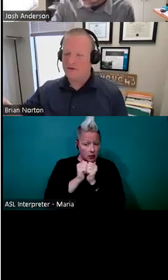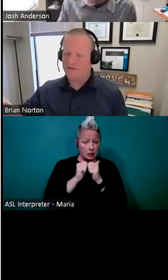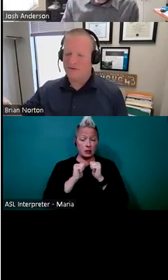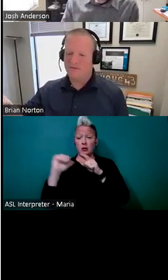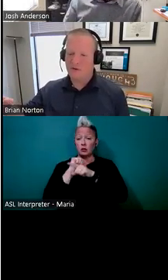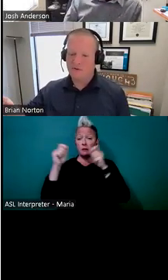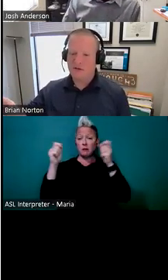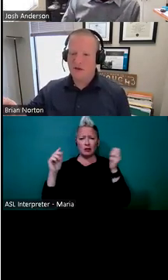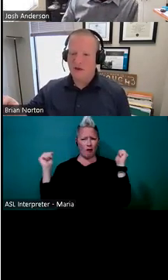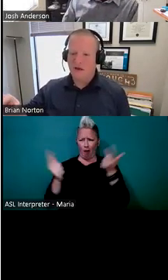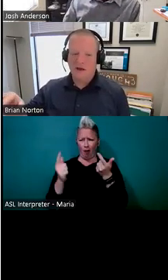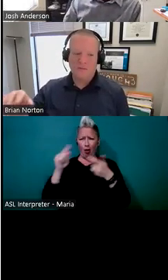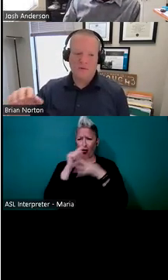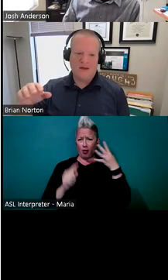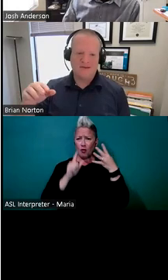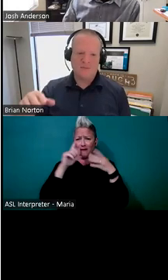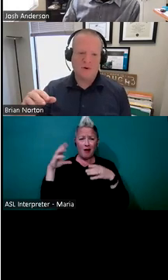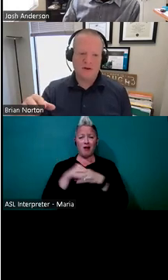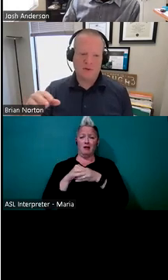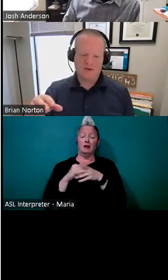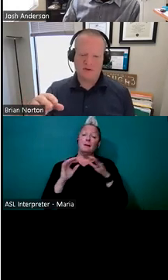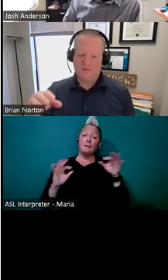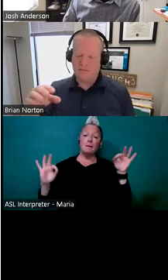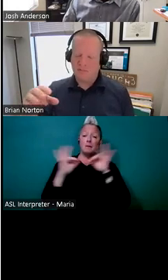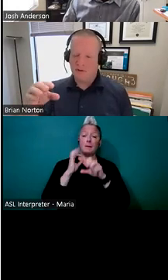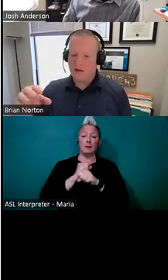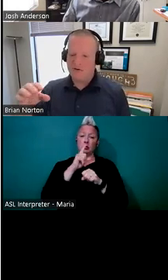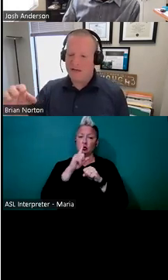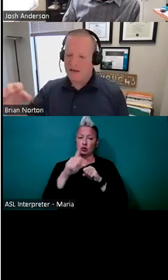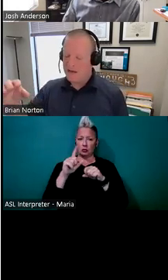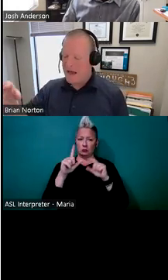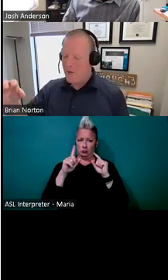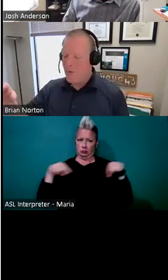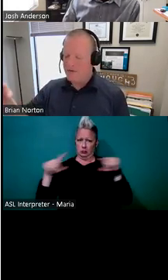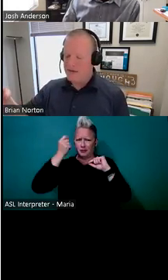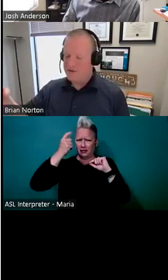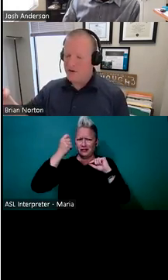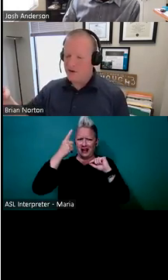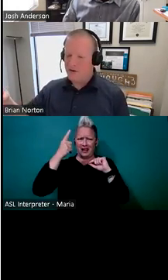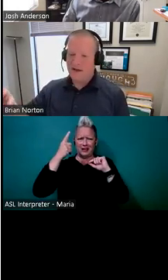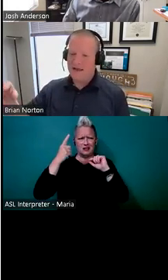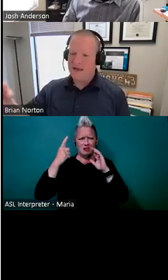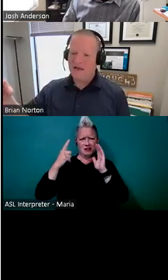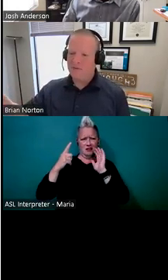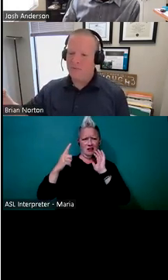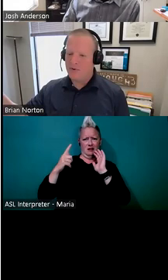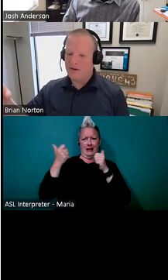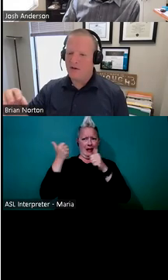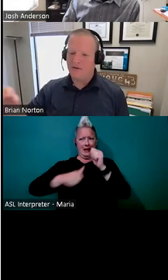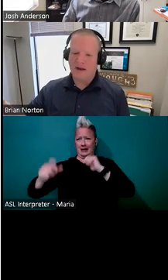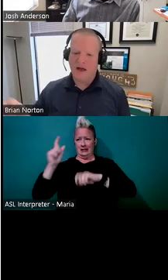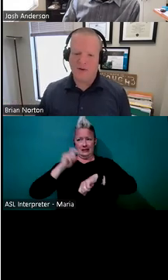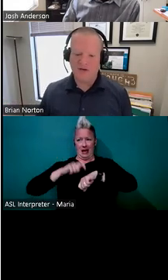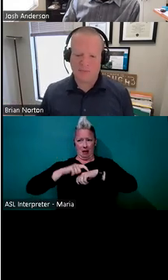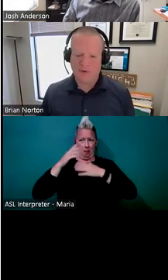all of those different folks. Um, it's important to make sure that people are understanding where things are at any given point